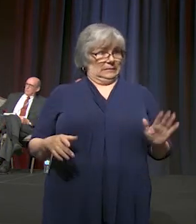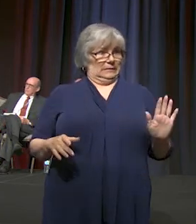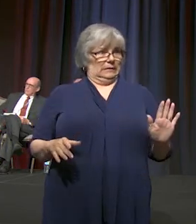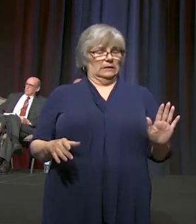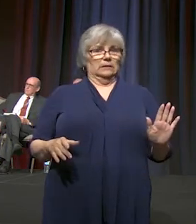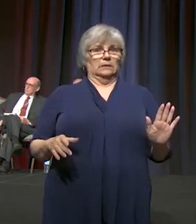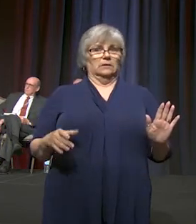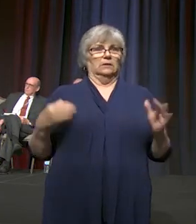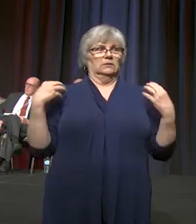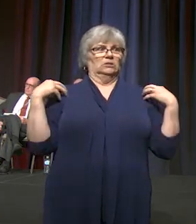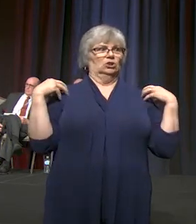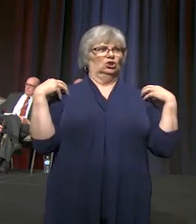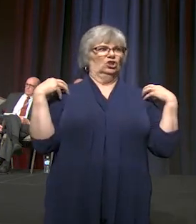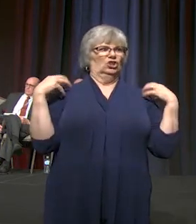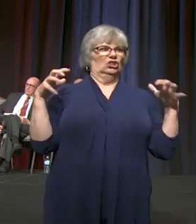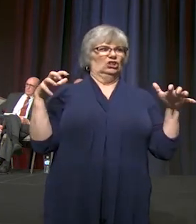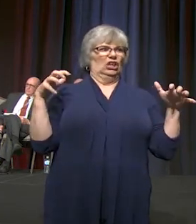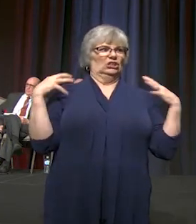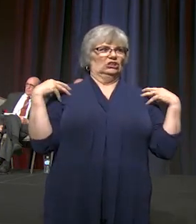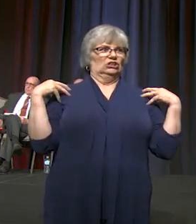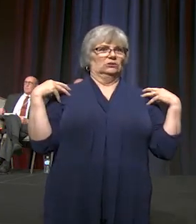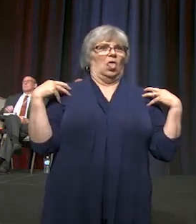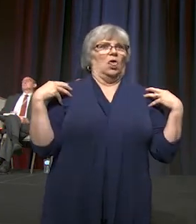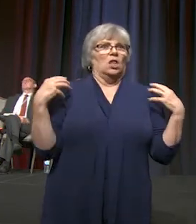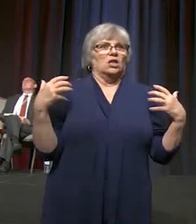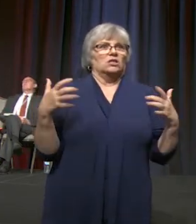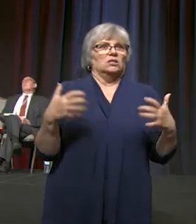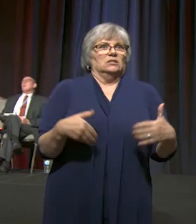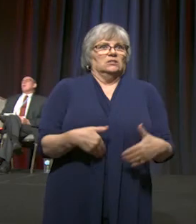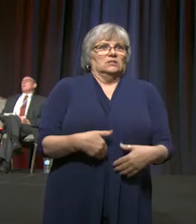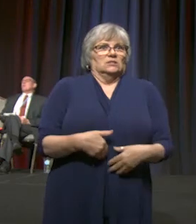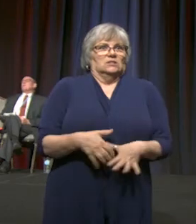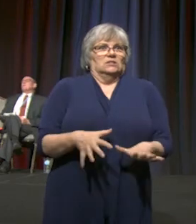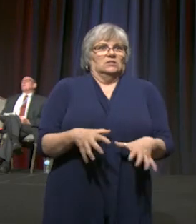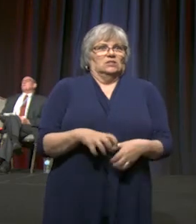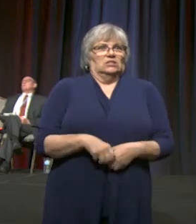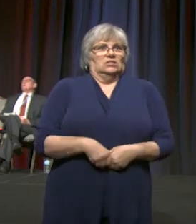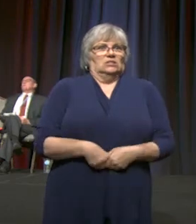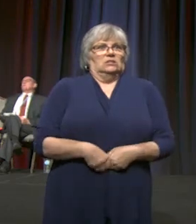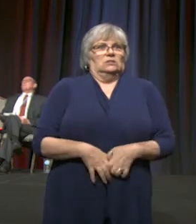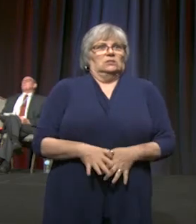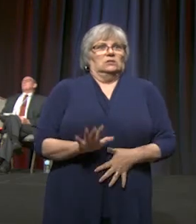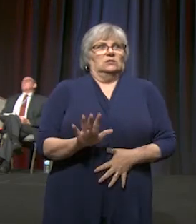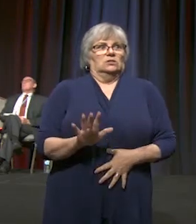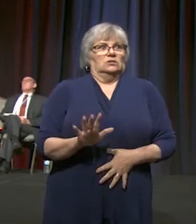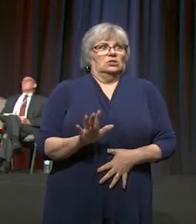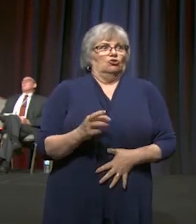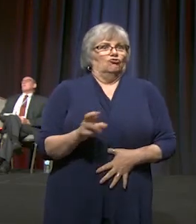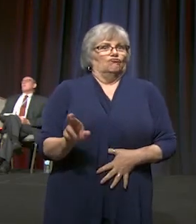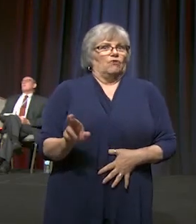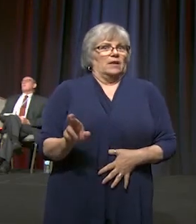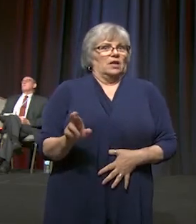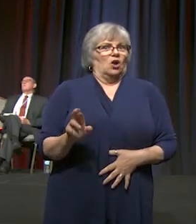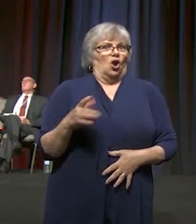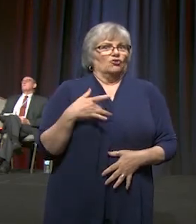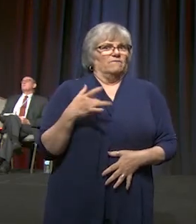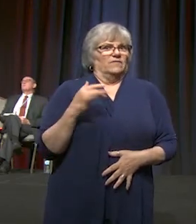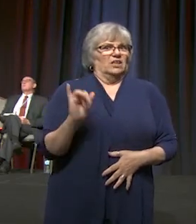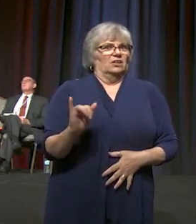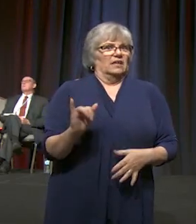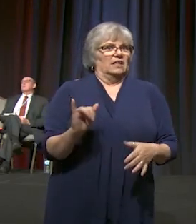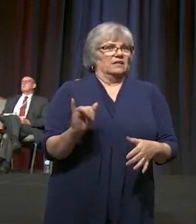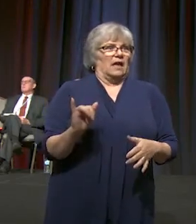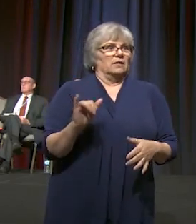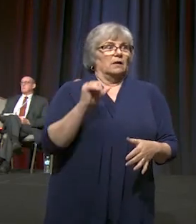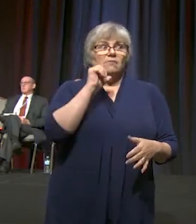Shoulders tense? Leaning forward? Stomach tight? Are you leaning forward into what